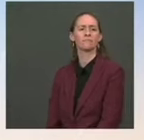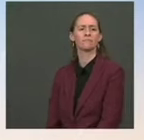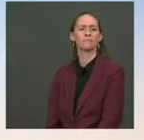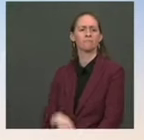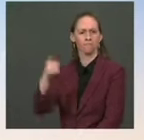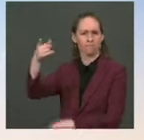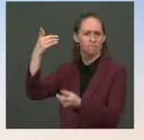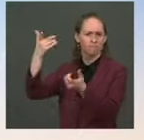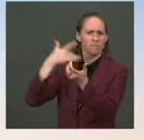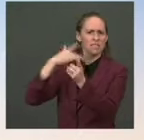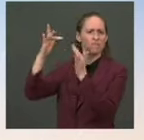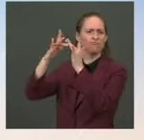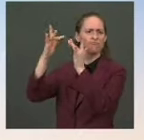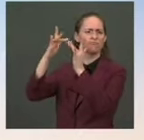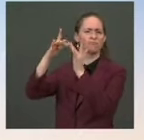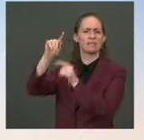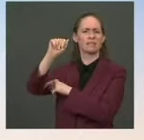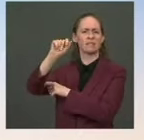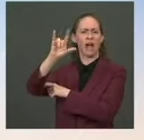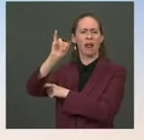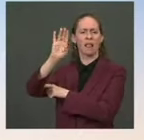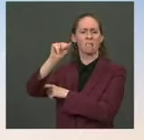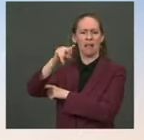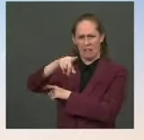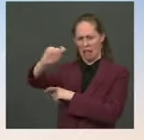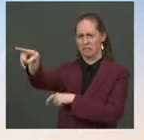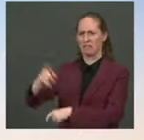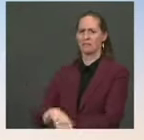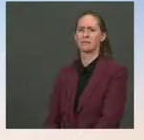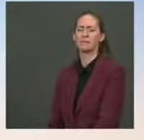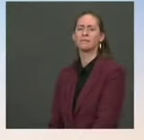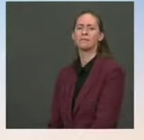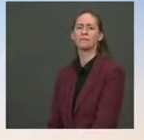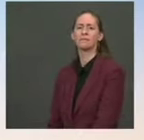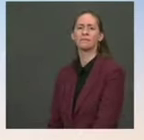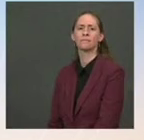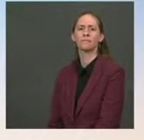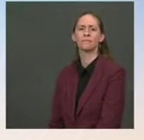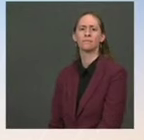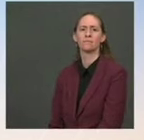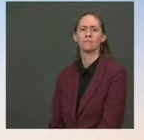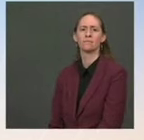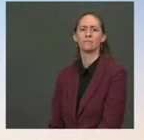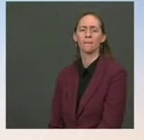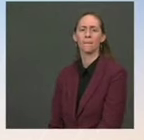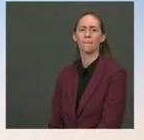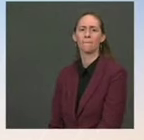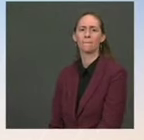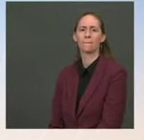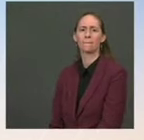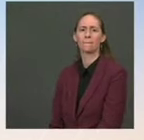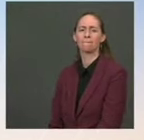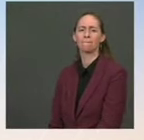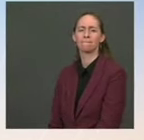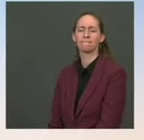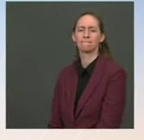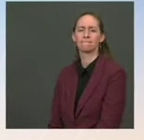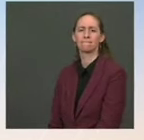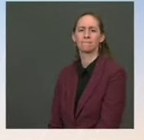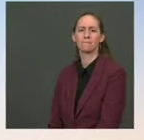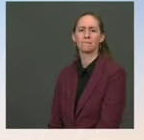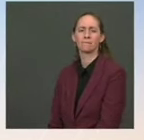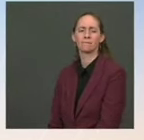The The national debt is now over $29 trillion. That's more than double a decade ago when then-Vice President Biden went across the street